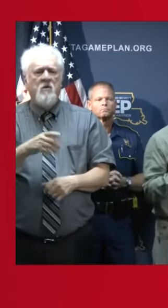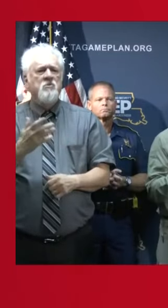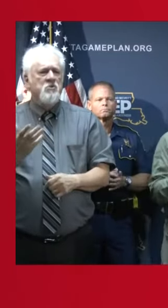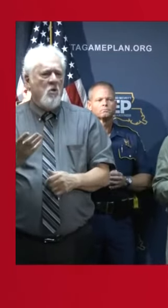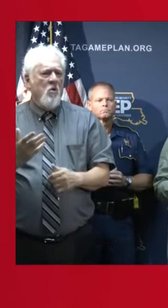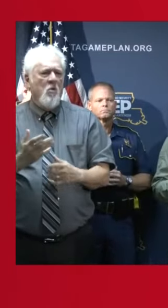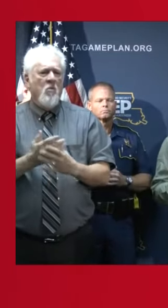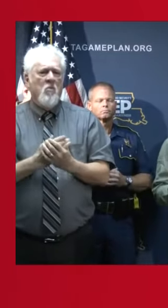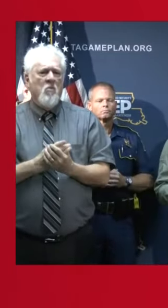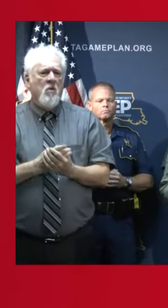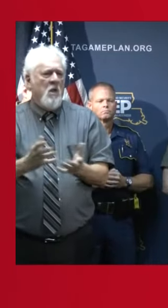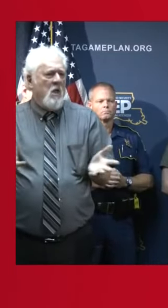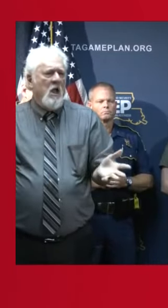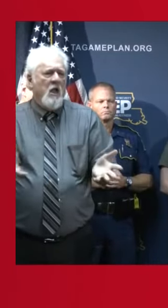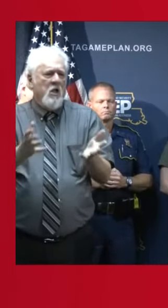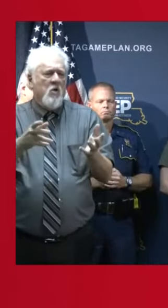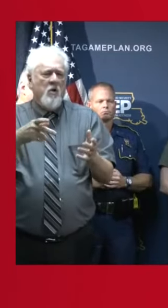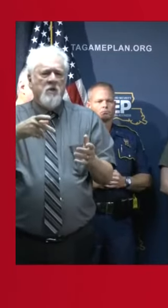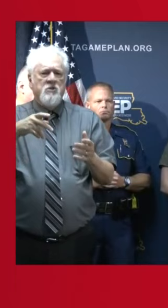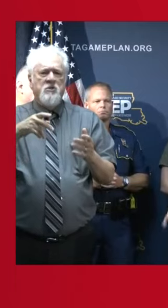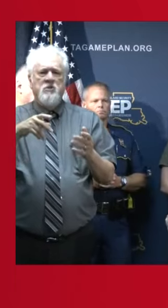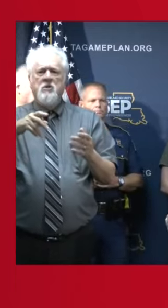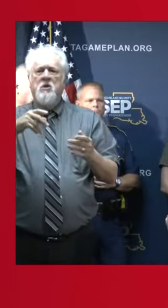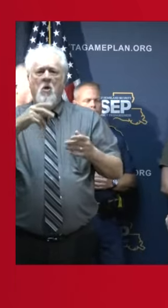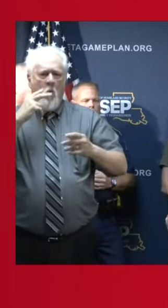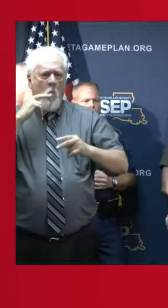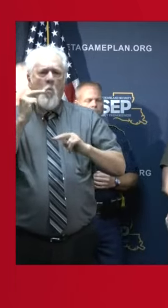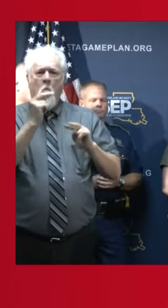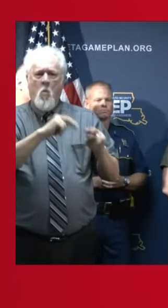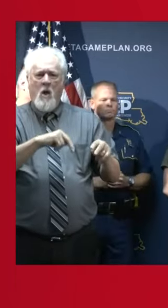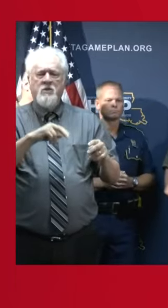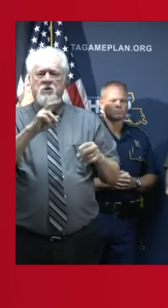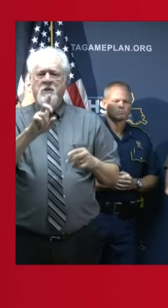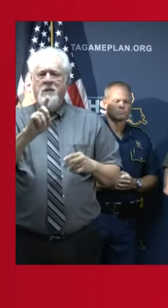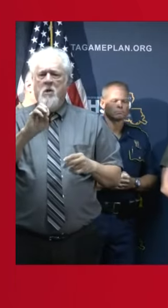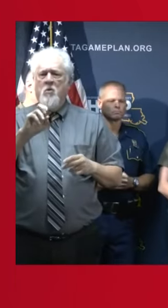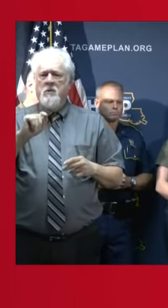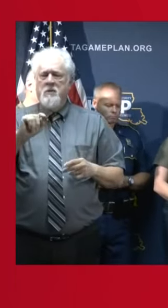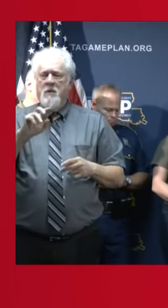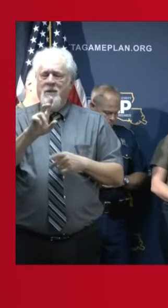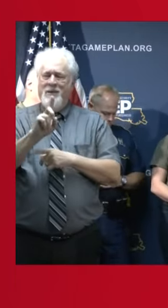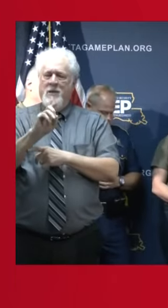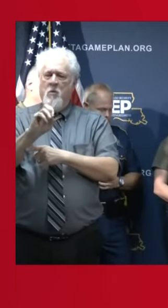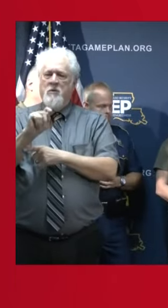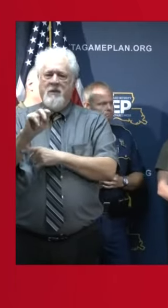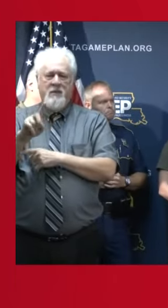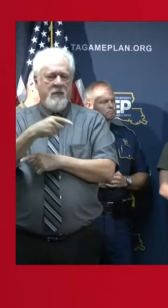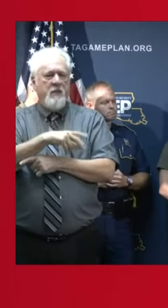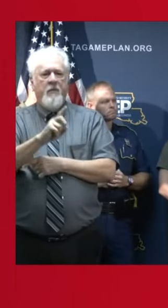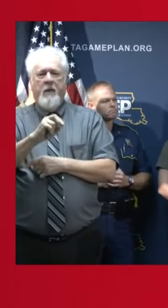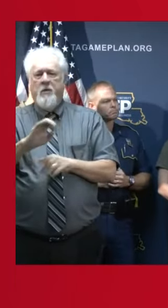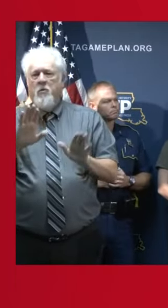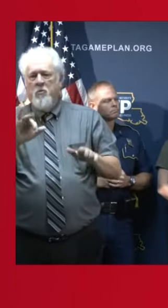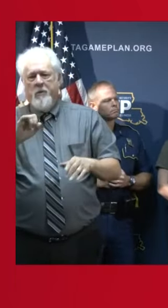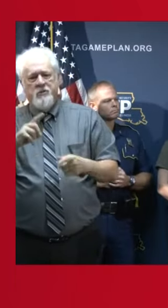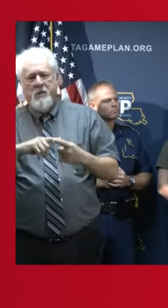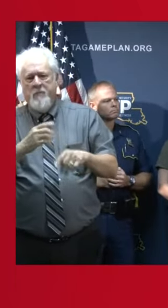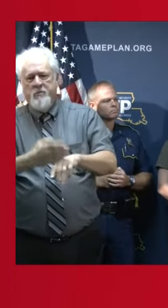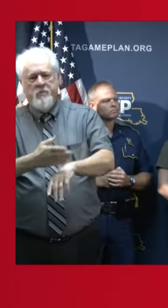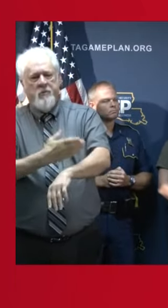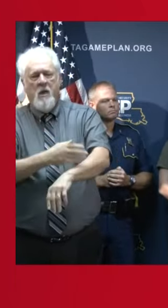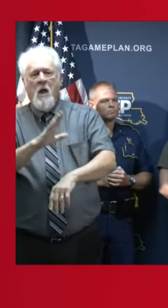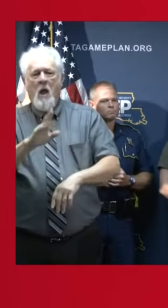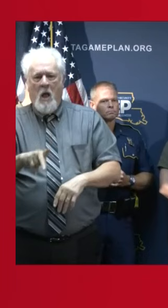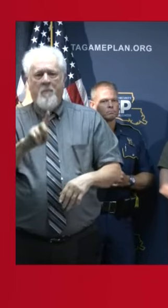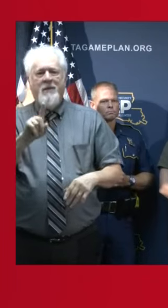would, you know, encourage the press to monitor DOTD's app. They do a great job of updating those road closures